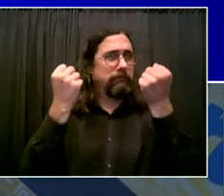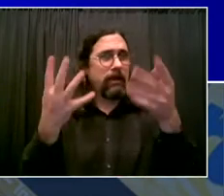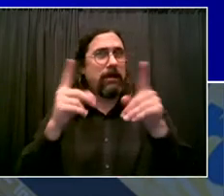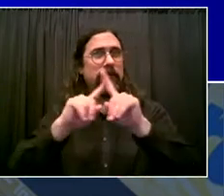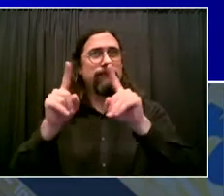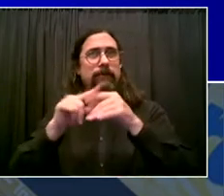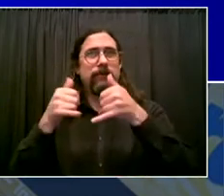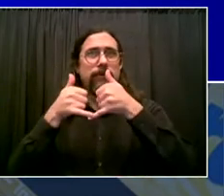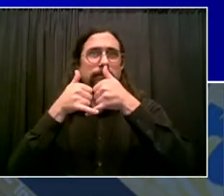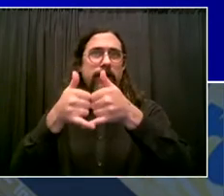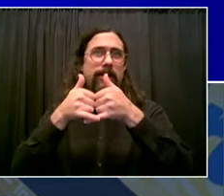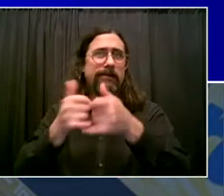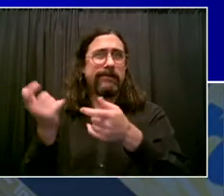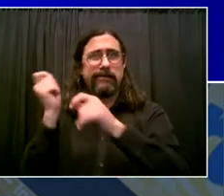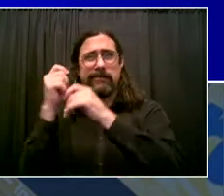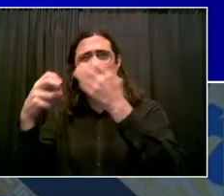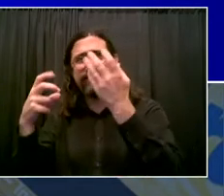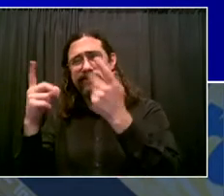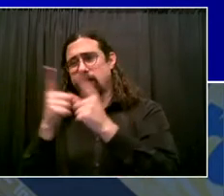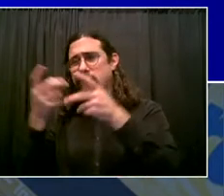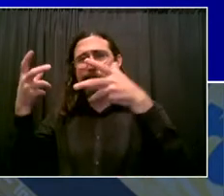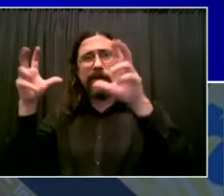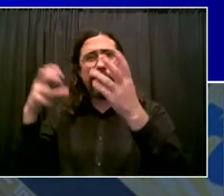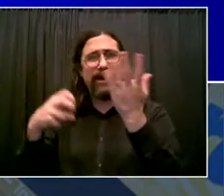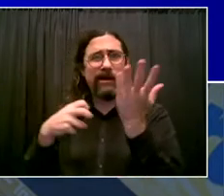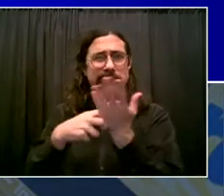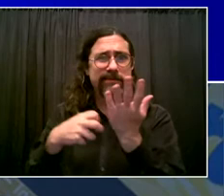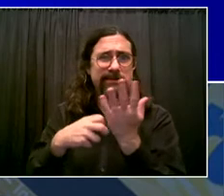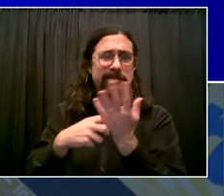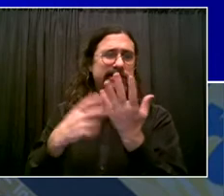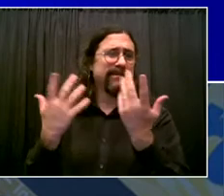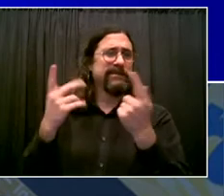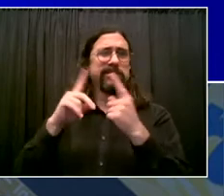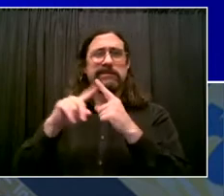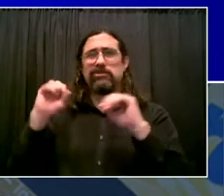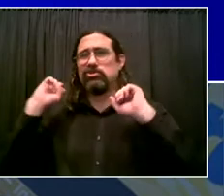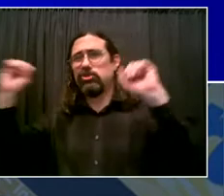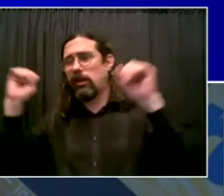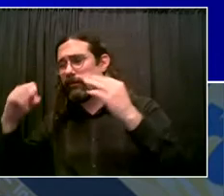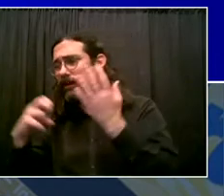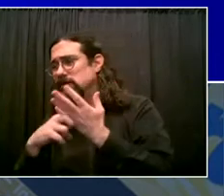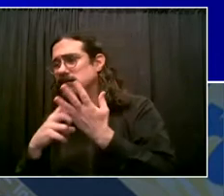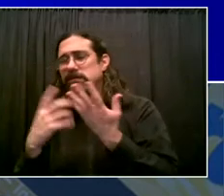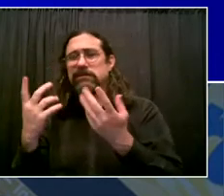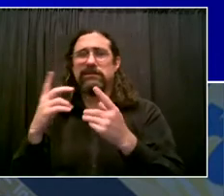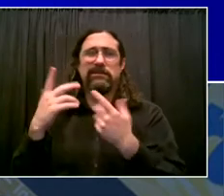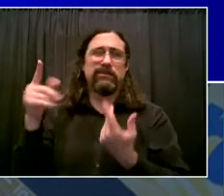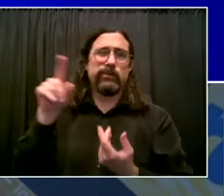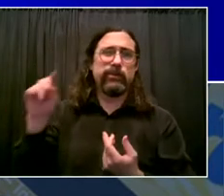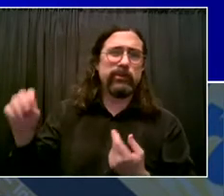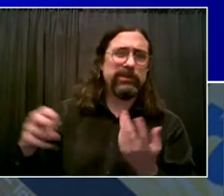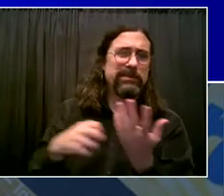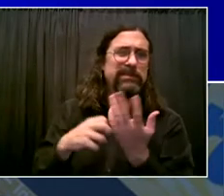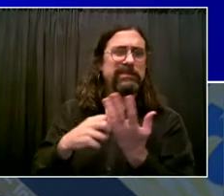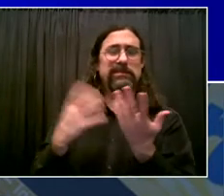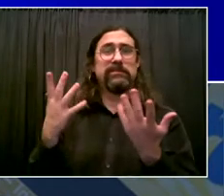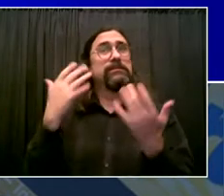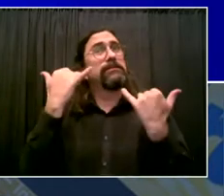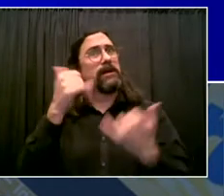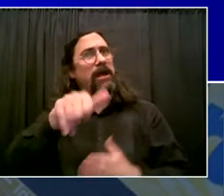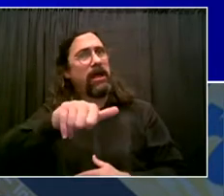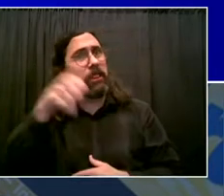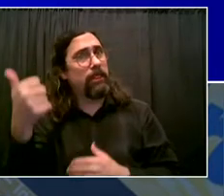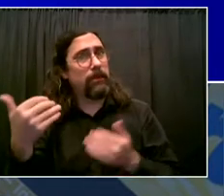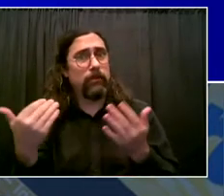people will win six packs of 30-day unlimited MetroCard. So basically, six